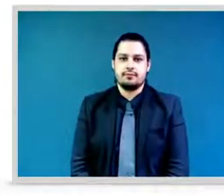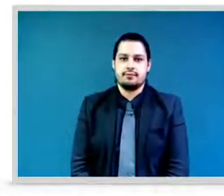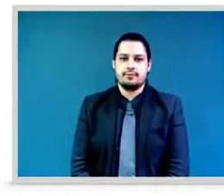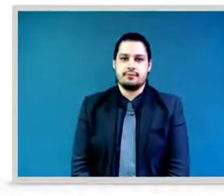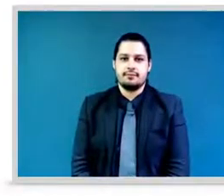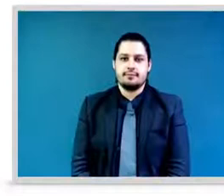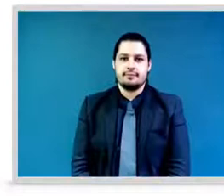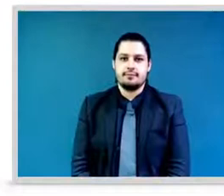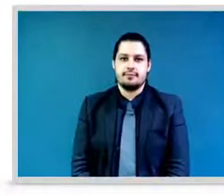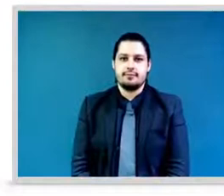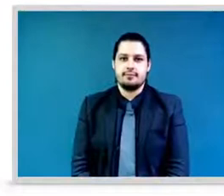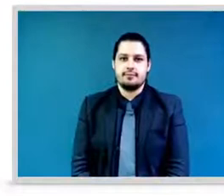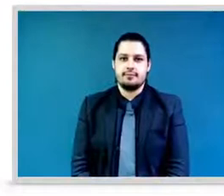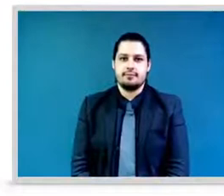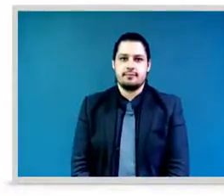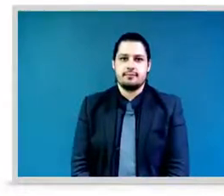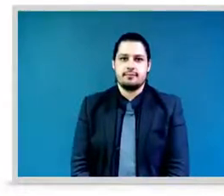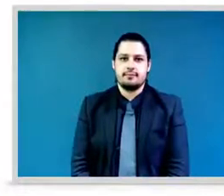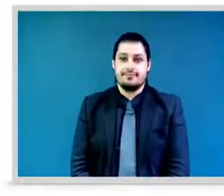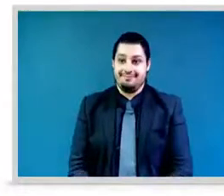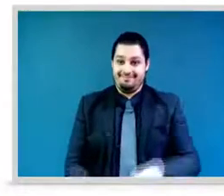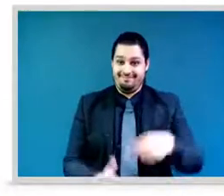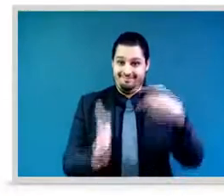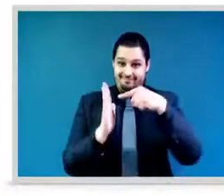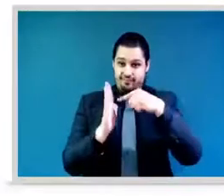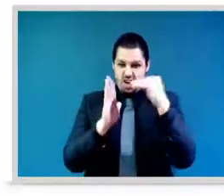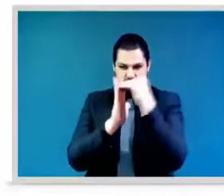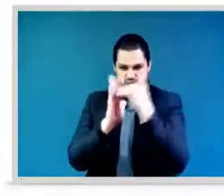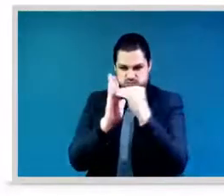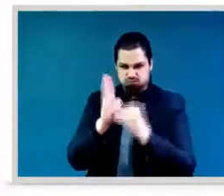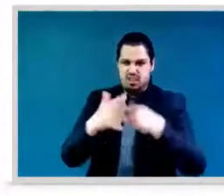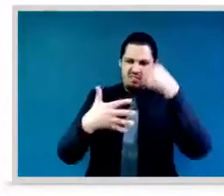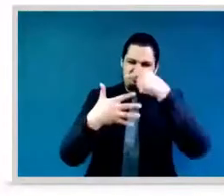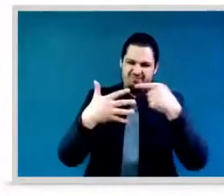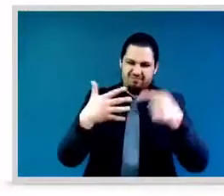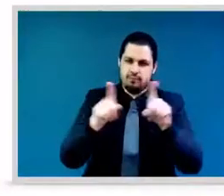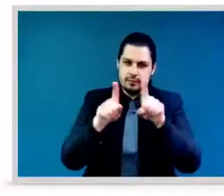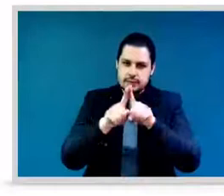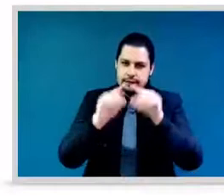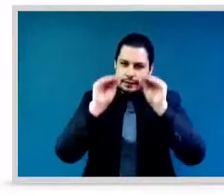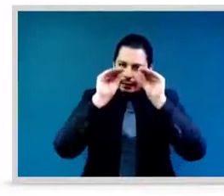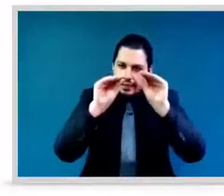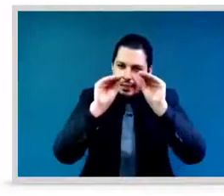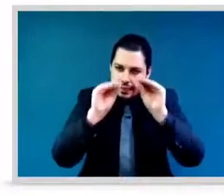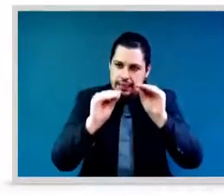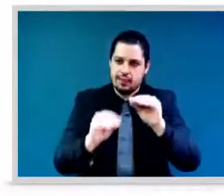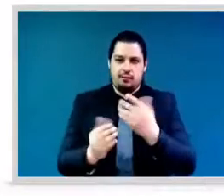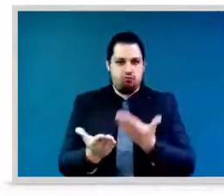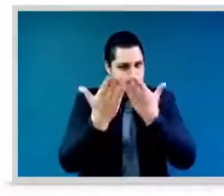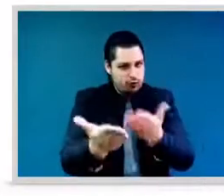strong recommendation. As Vice President Kamala Harris said, women